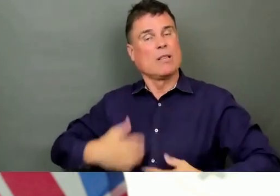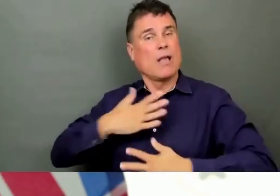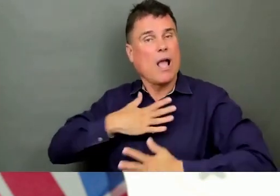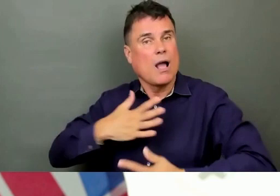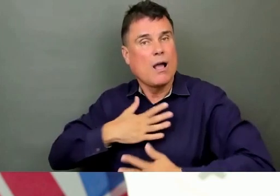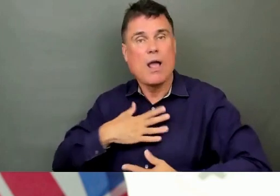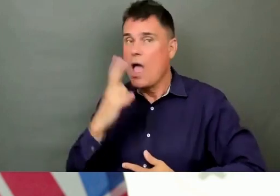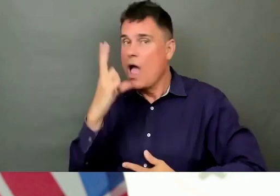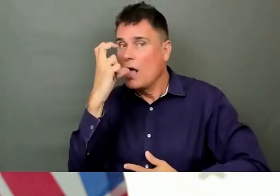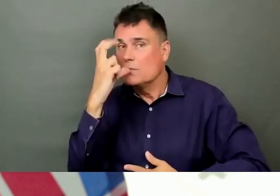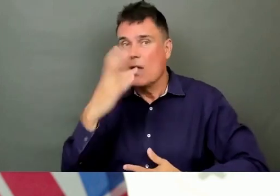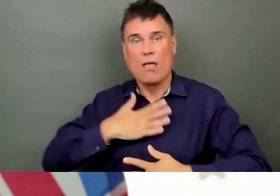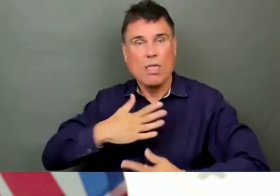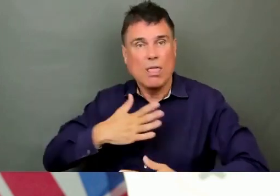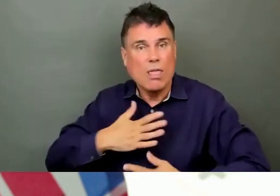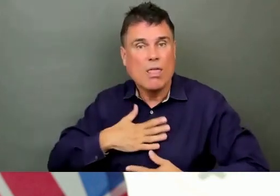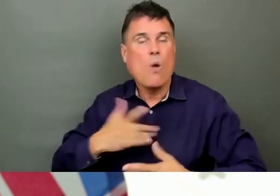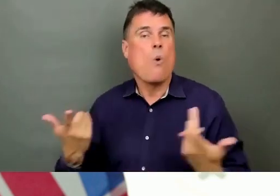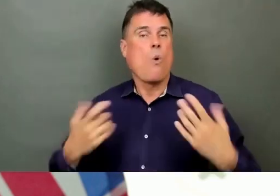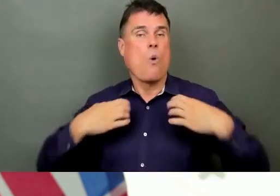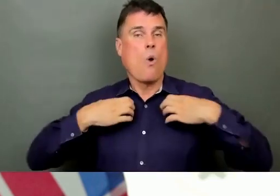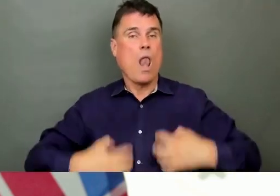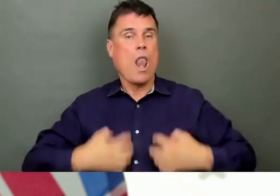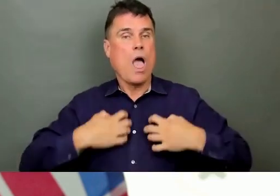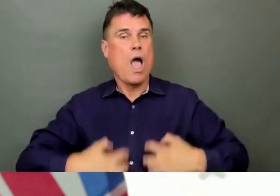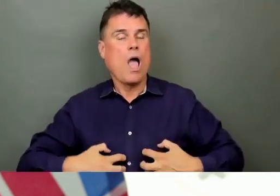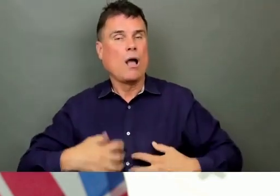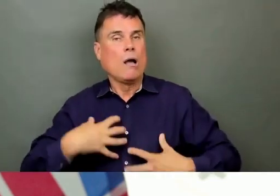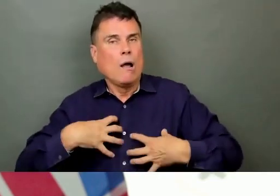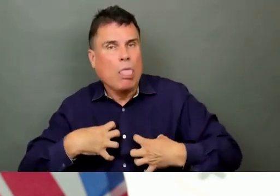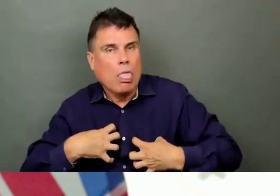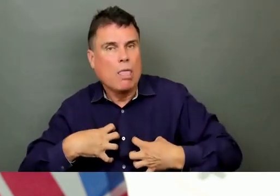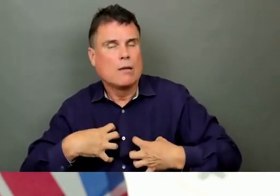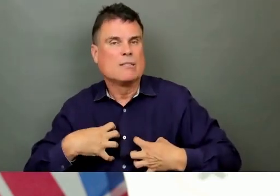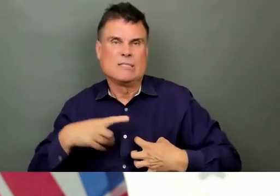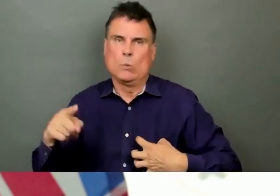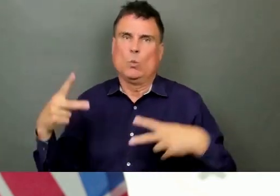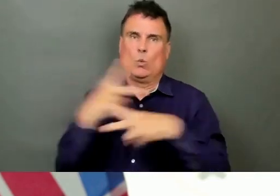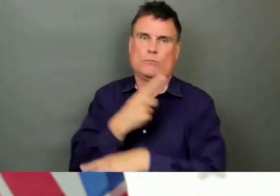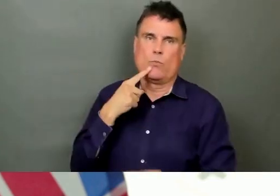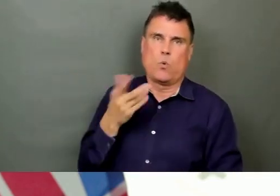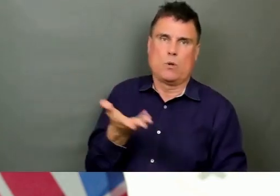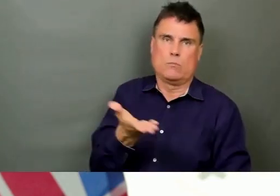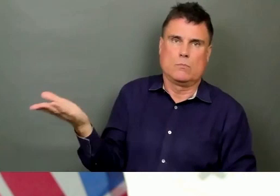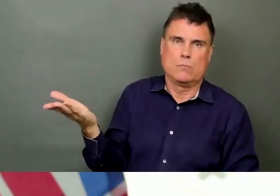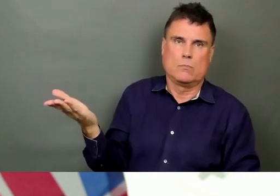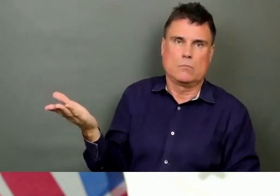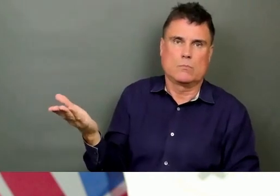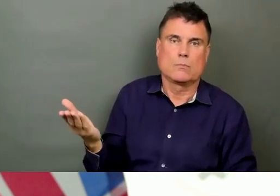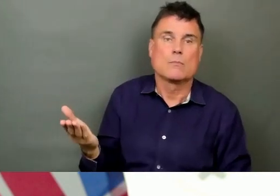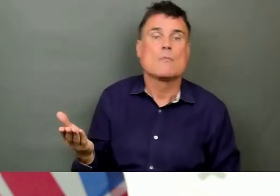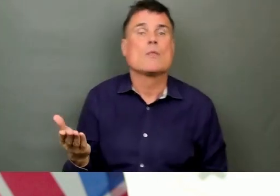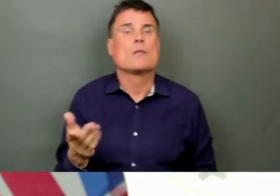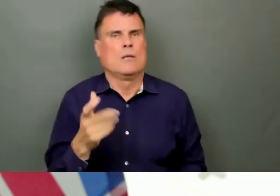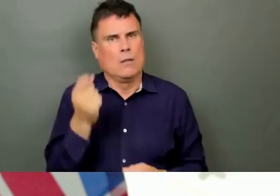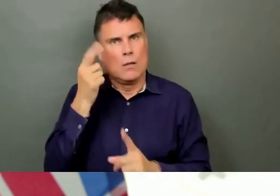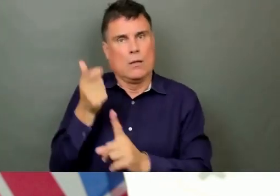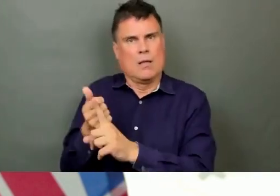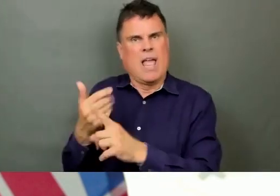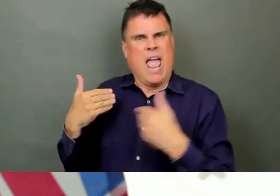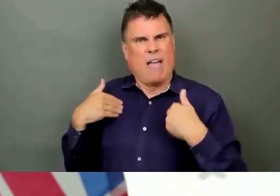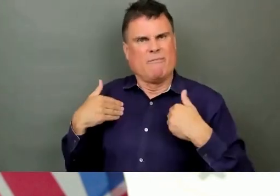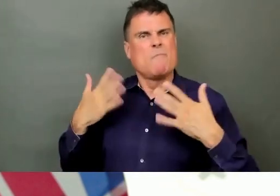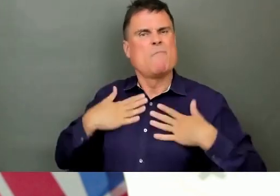anybody whose health may be compromised on a day-to-day basis. That smoke causes irritation and it can